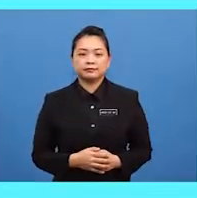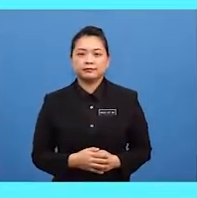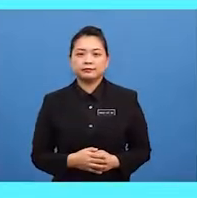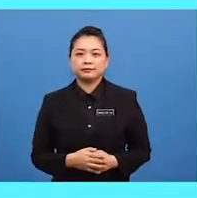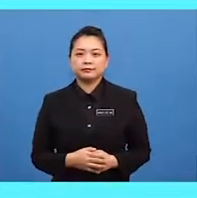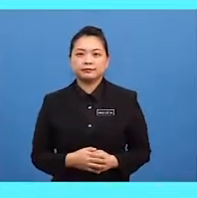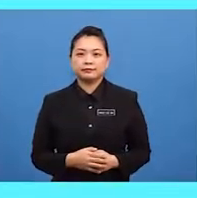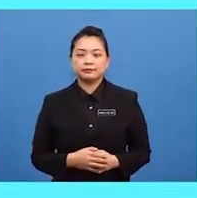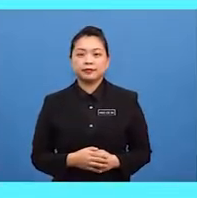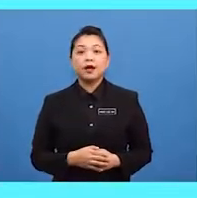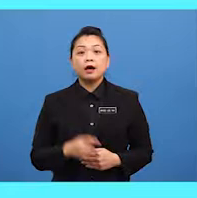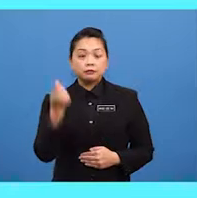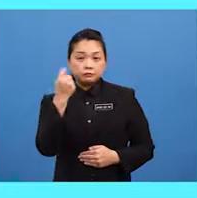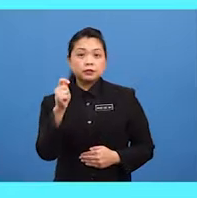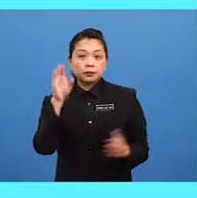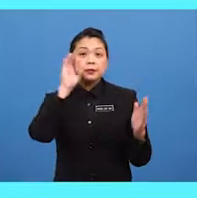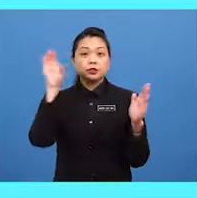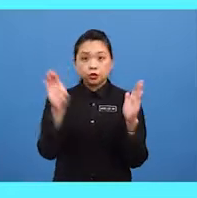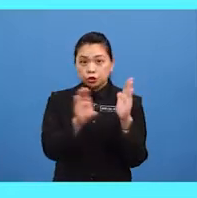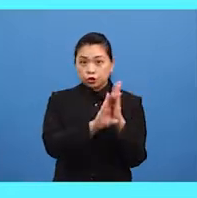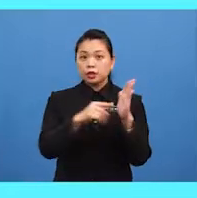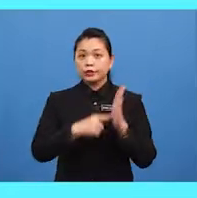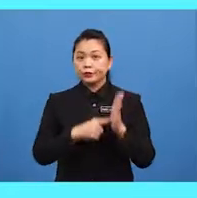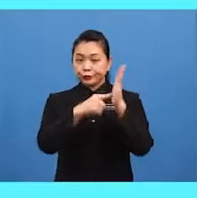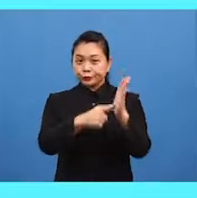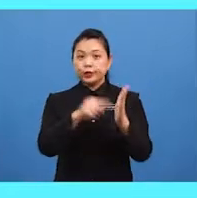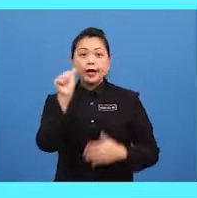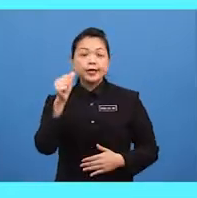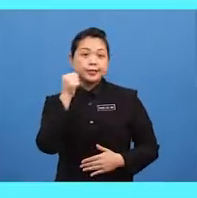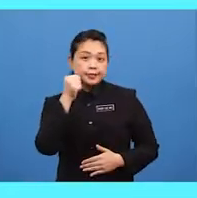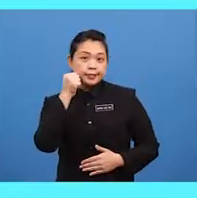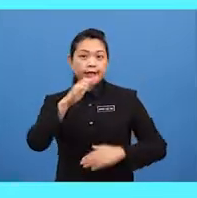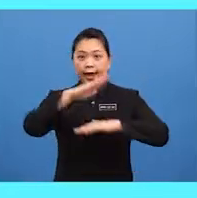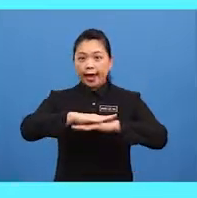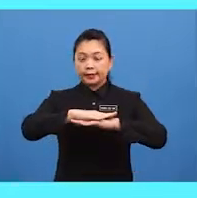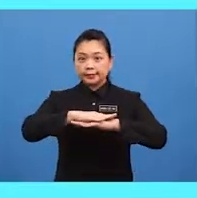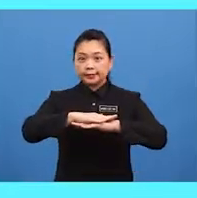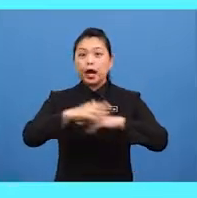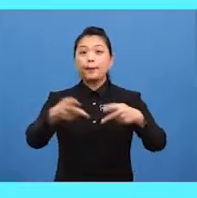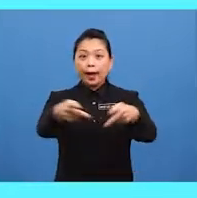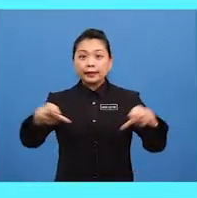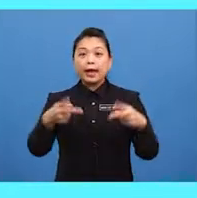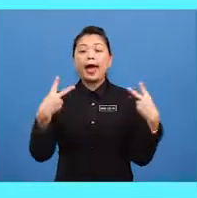The picture shows a girl at the park having a picnic.